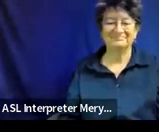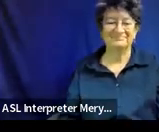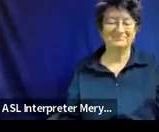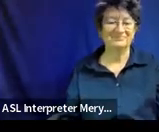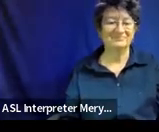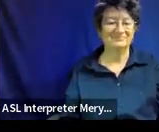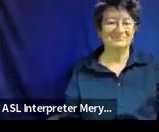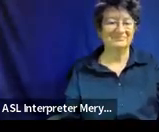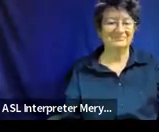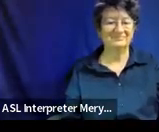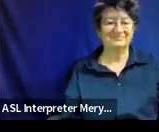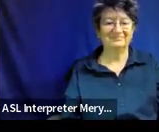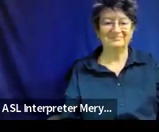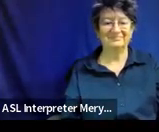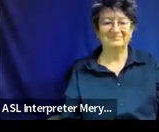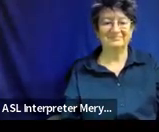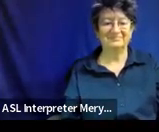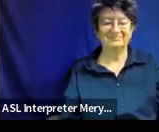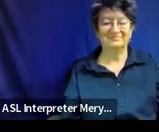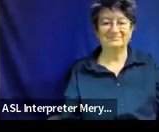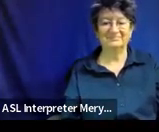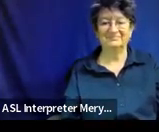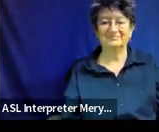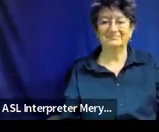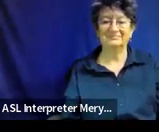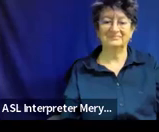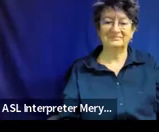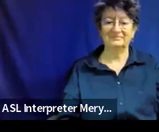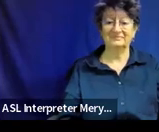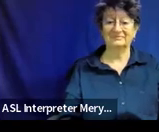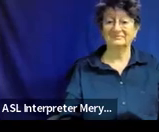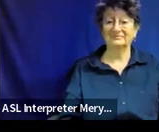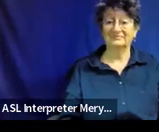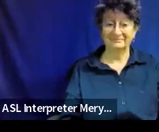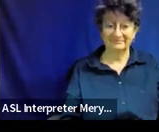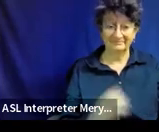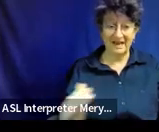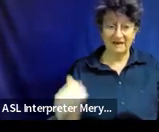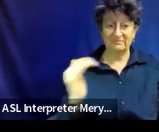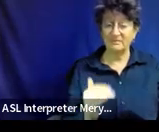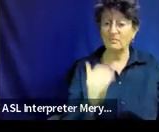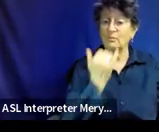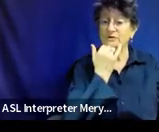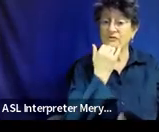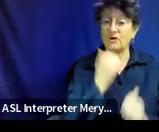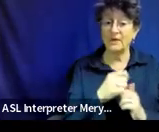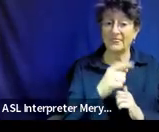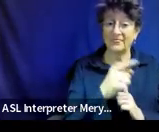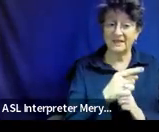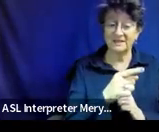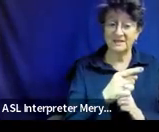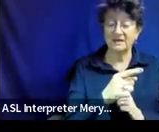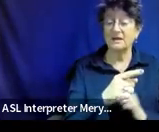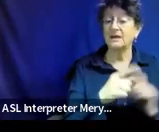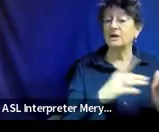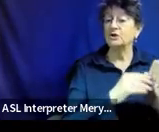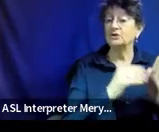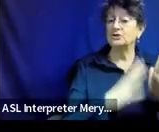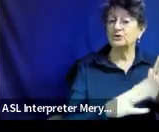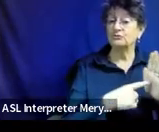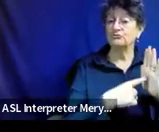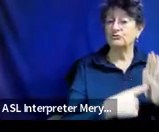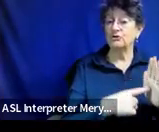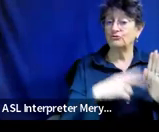Works for me. All right. So let's see what's wrong with this one. Margaret is demonstrating reading skills at the fourth grade